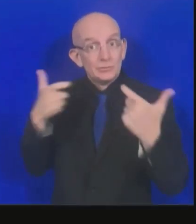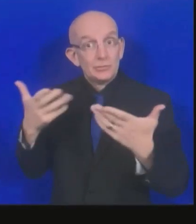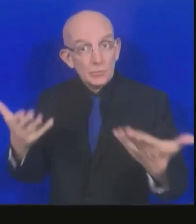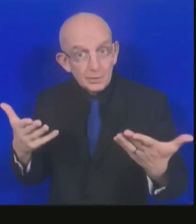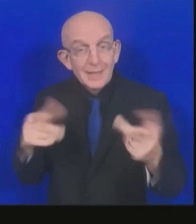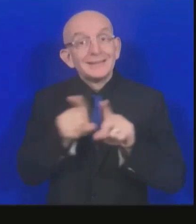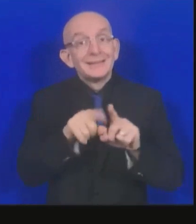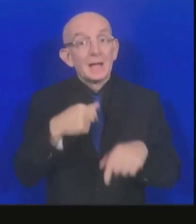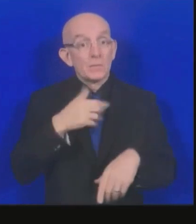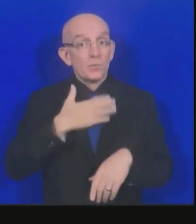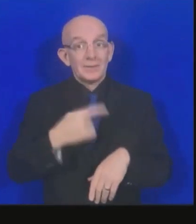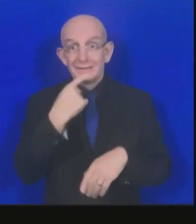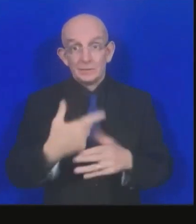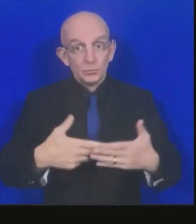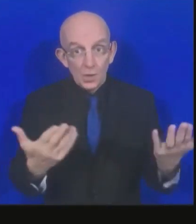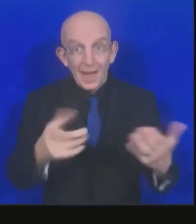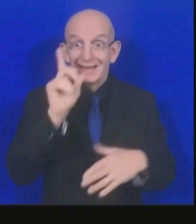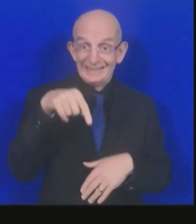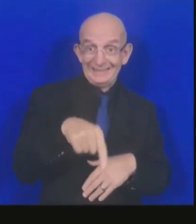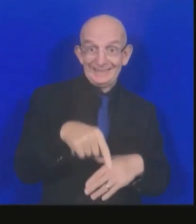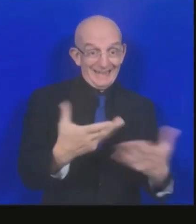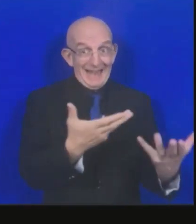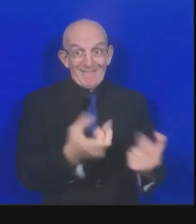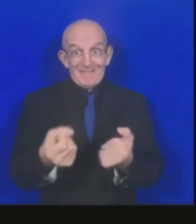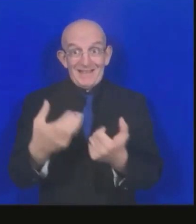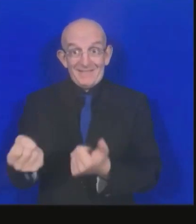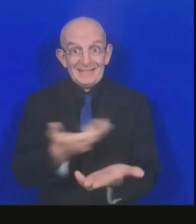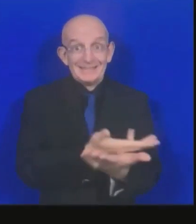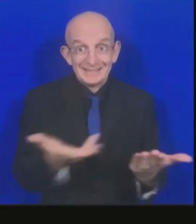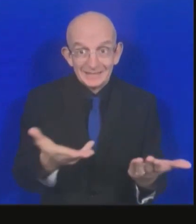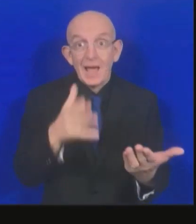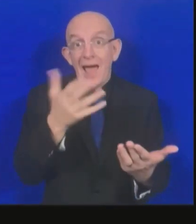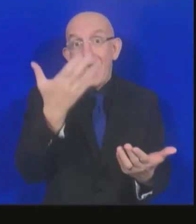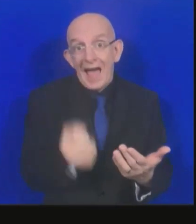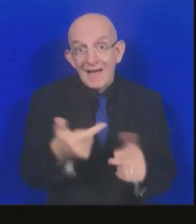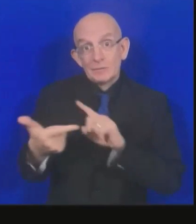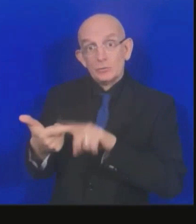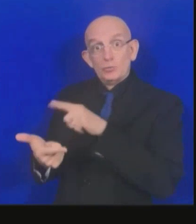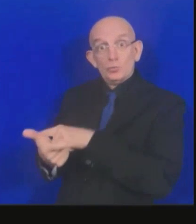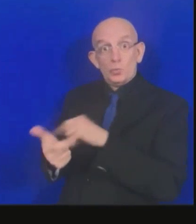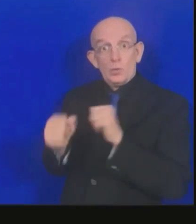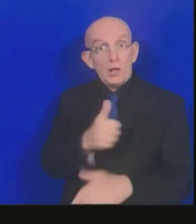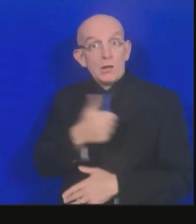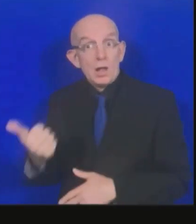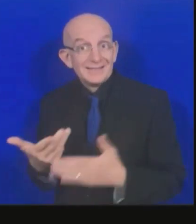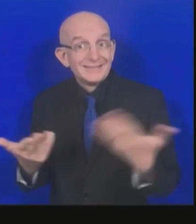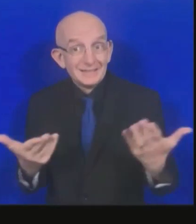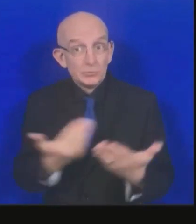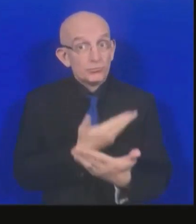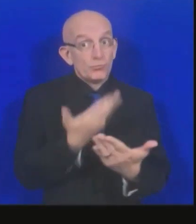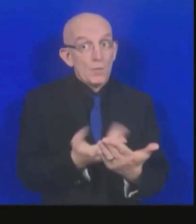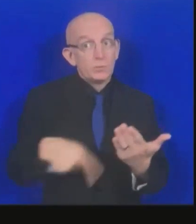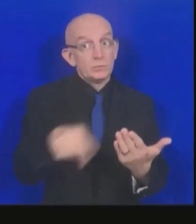available, there are two other proposals that were made here. One is the World Bank proposal to ease out subsidies